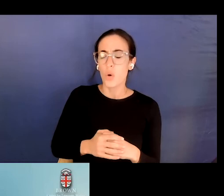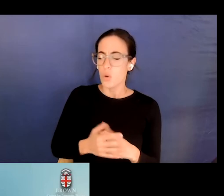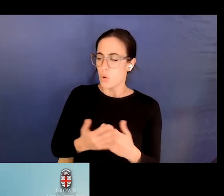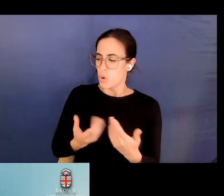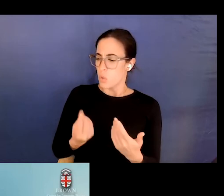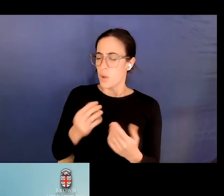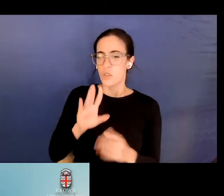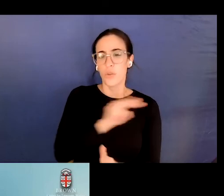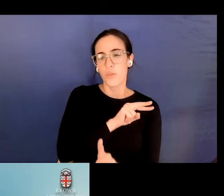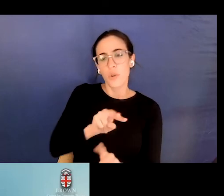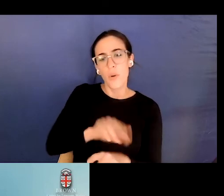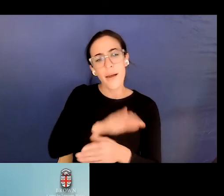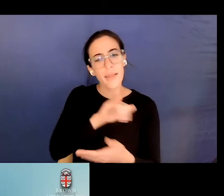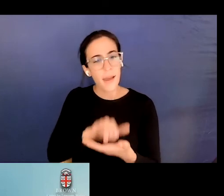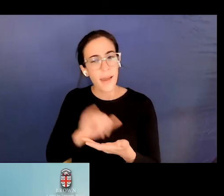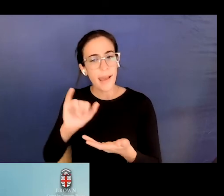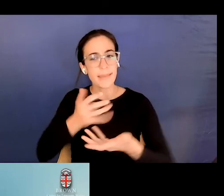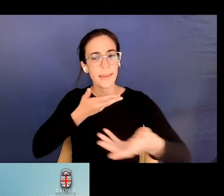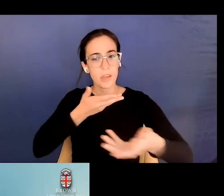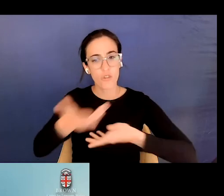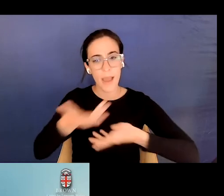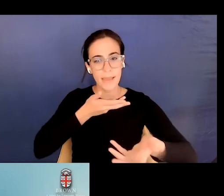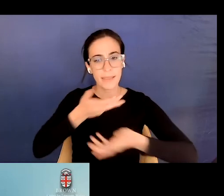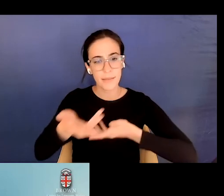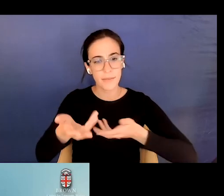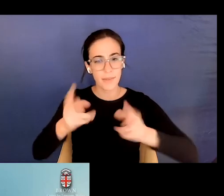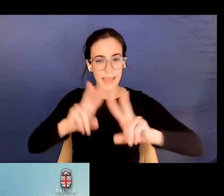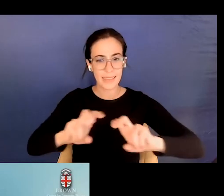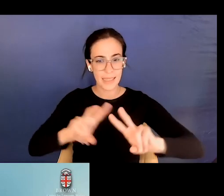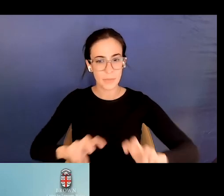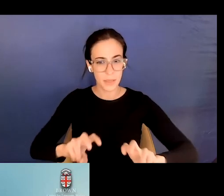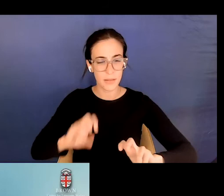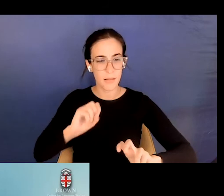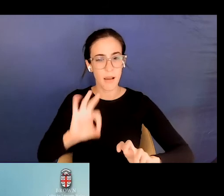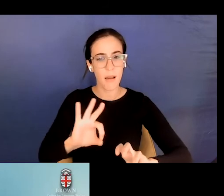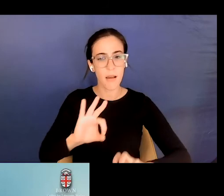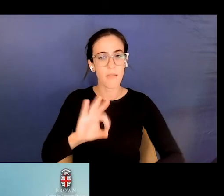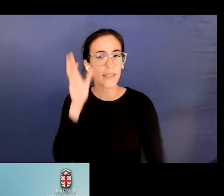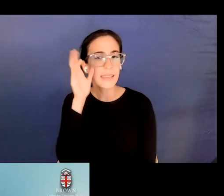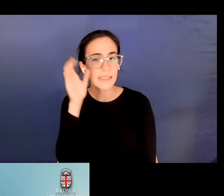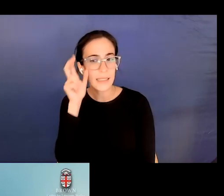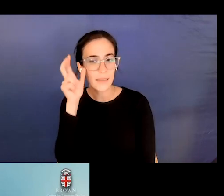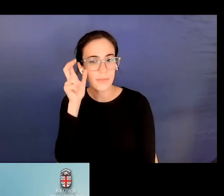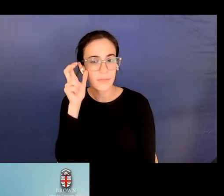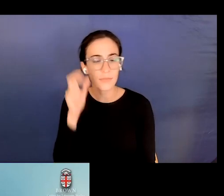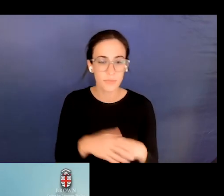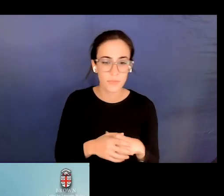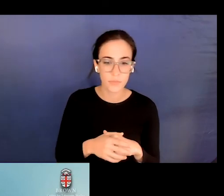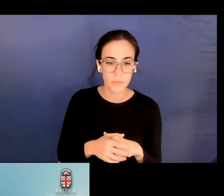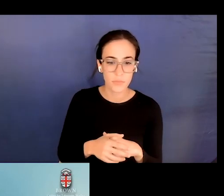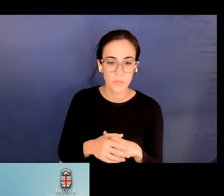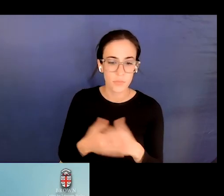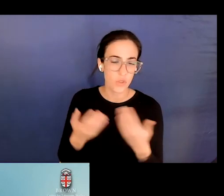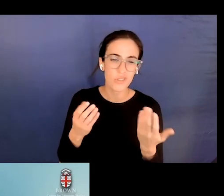that as being an interactive, uh, assessment of listening, oral exams in